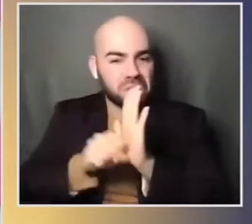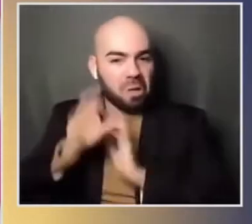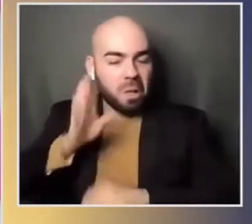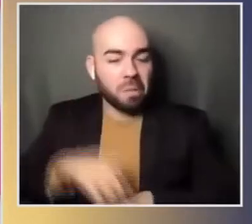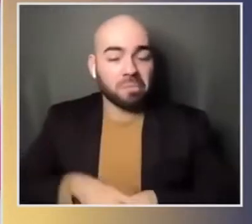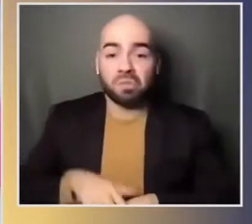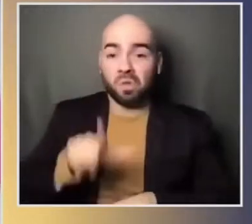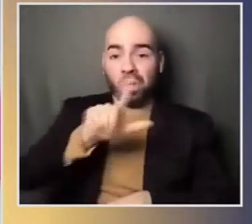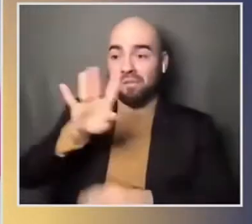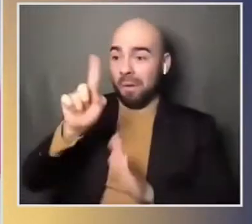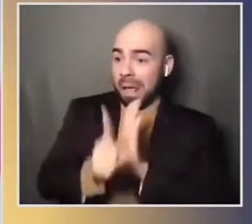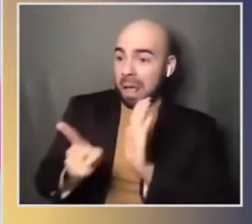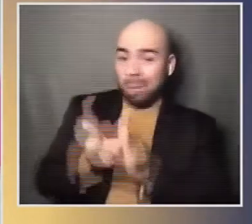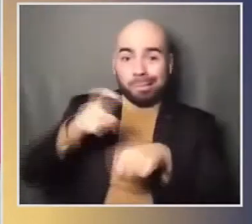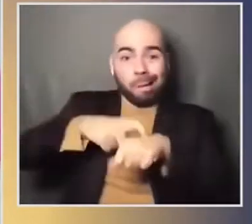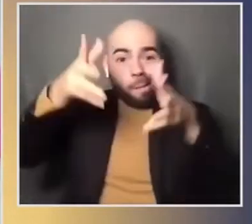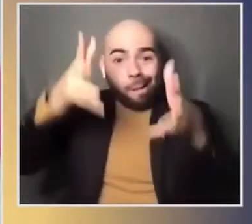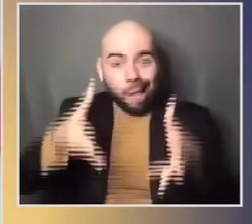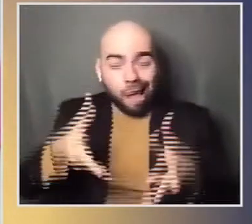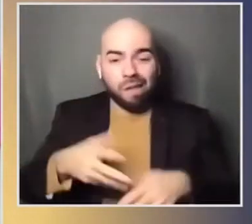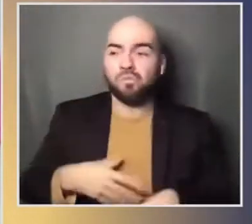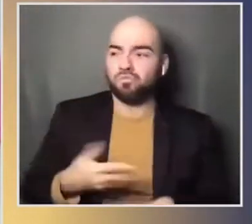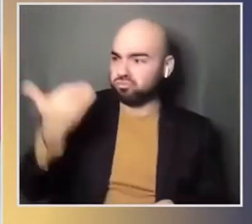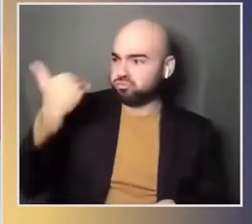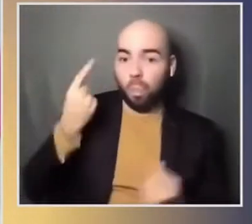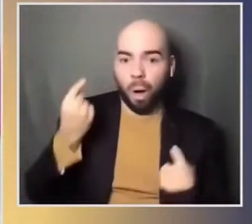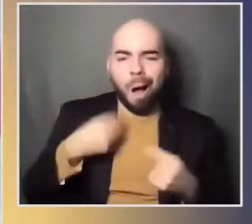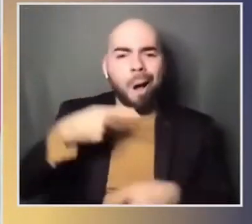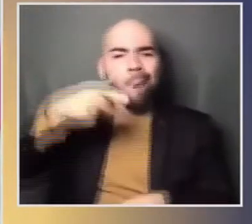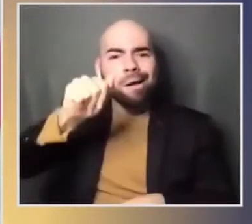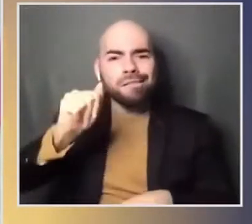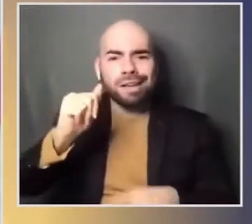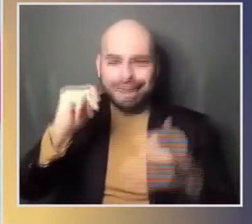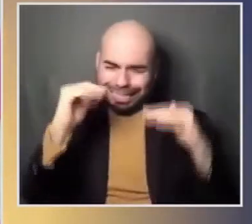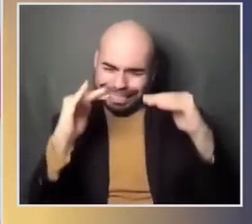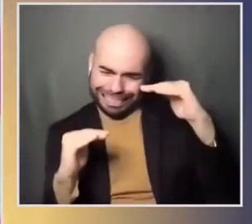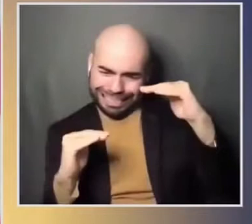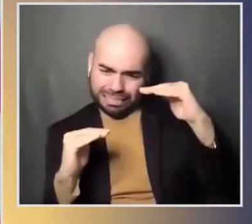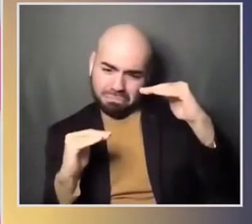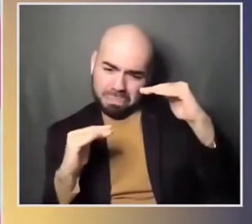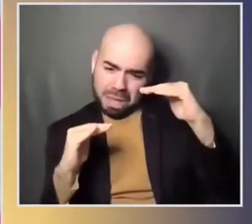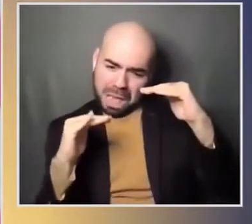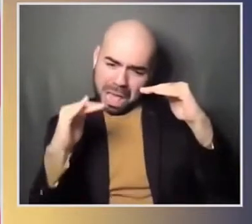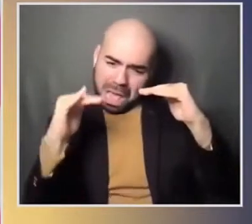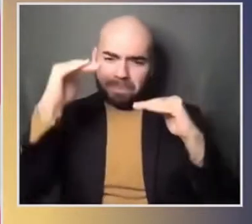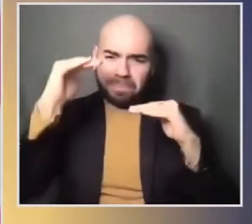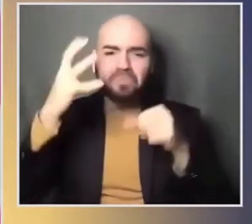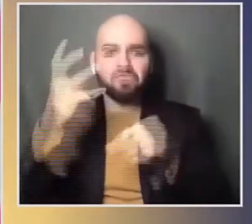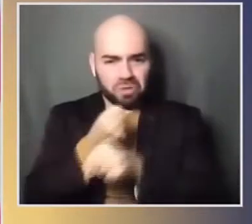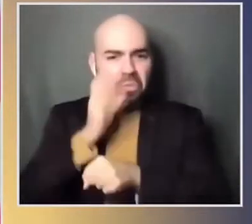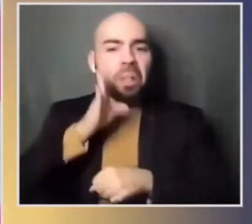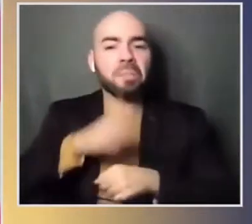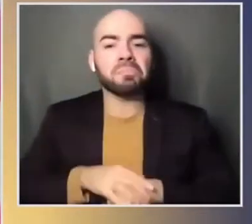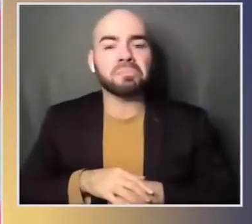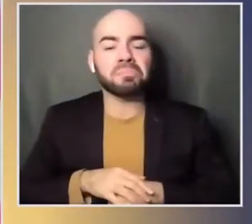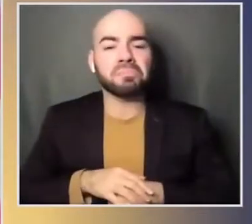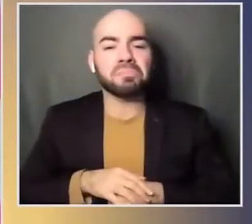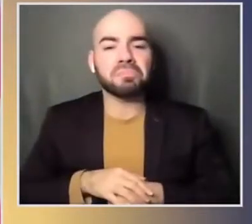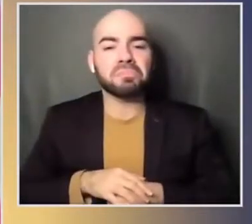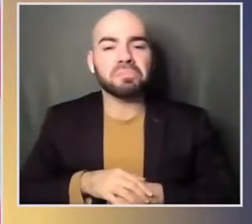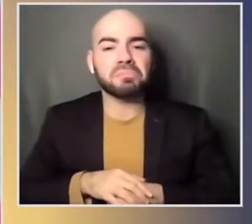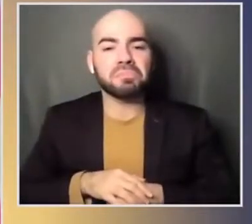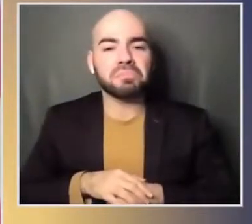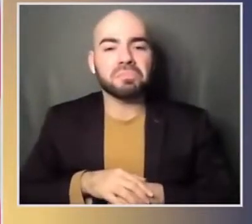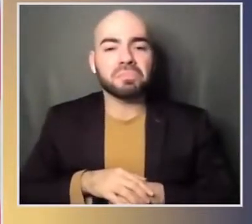rates alongside it china might of course try to find advantage in joe biden's willingness to seek